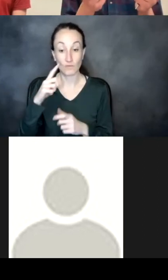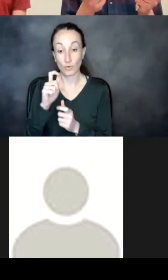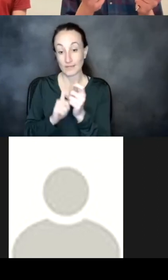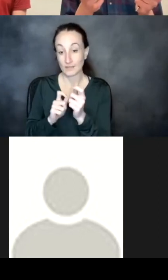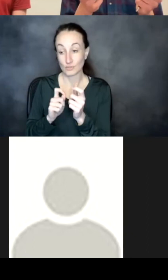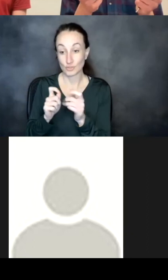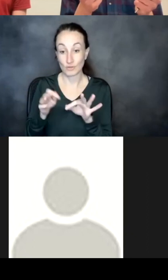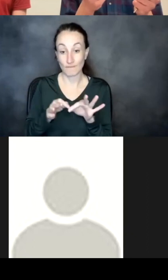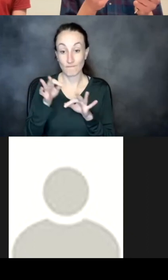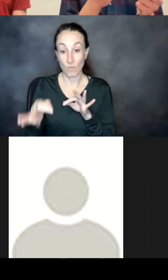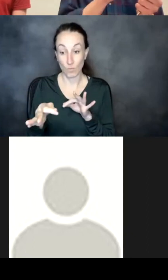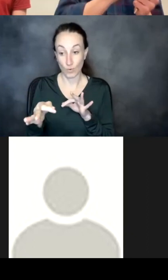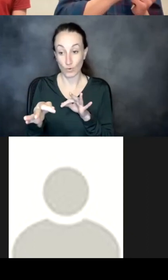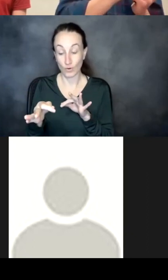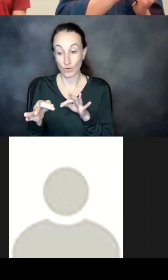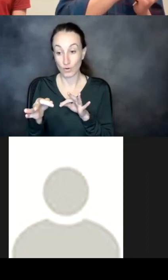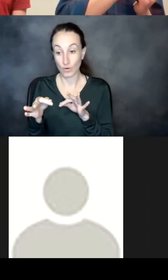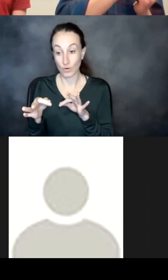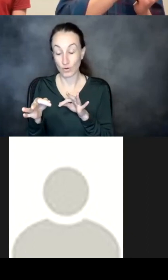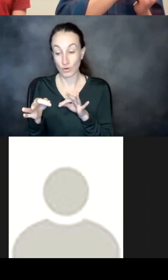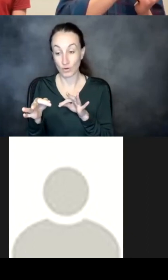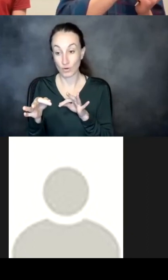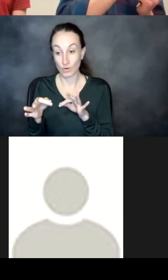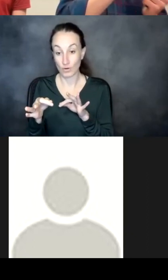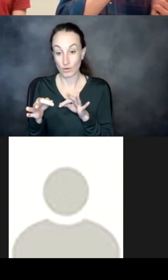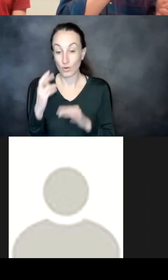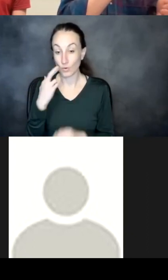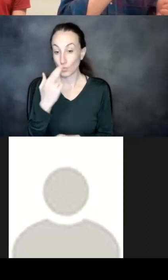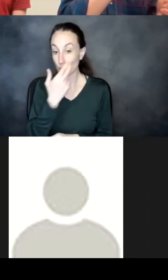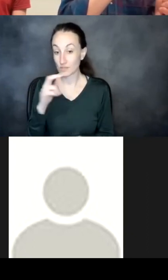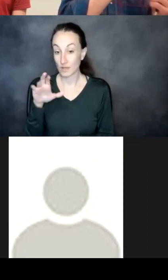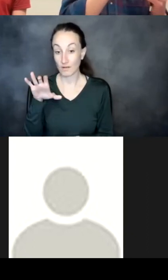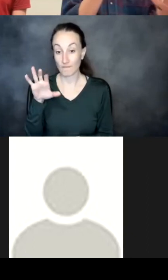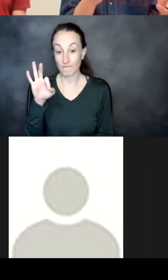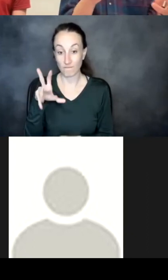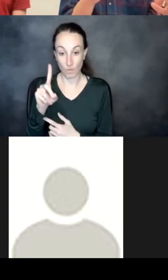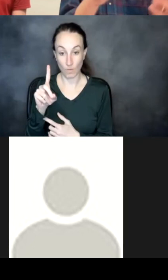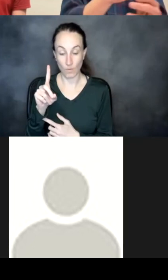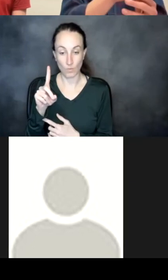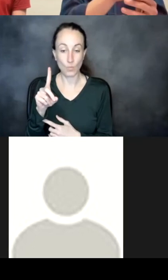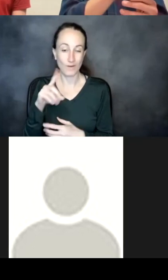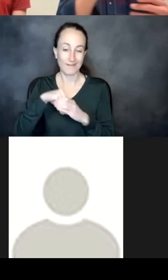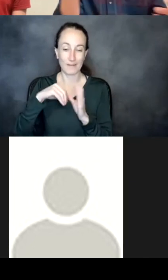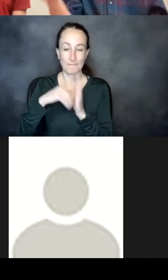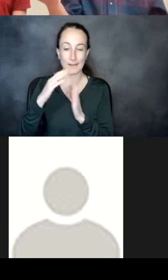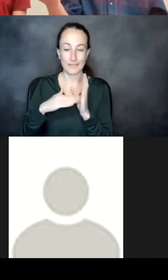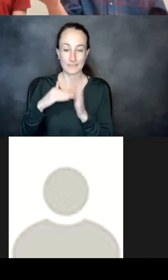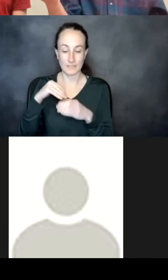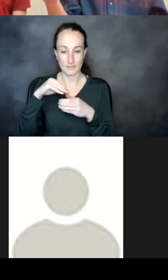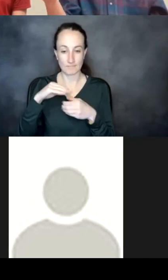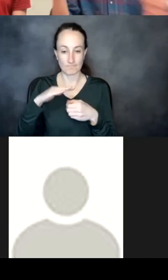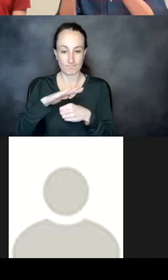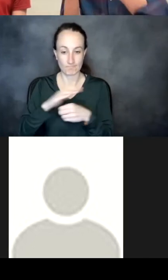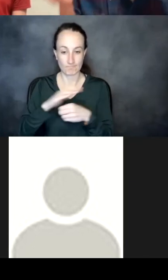forward pass um rosetta fold uh when it's in painting a region will produce a set of